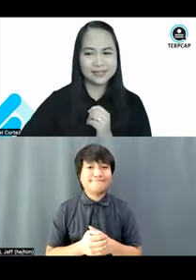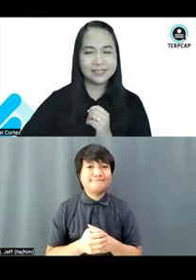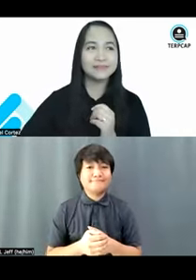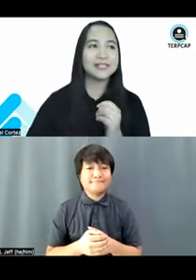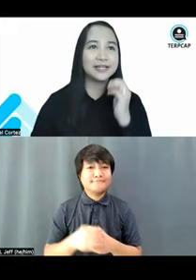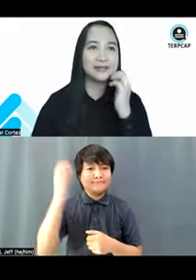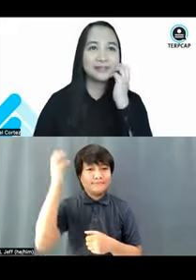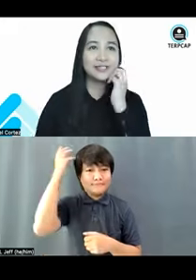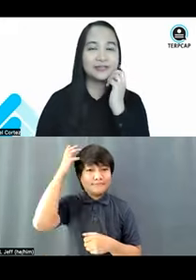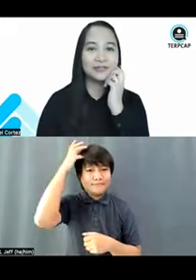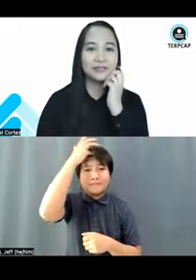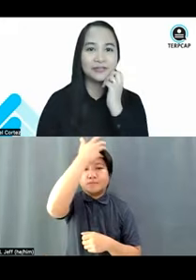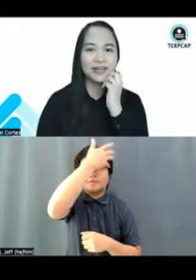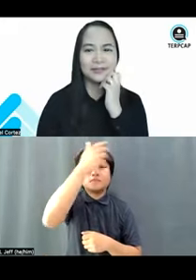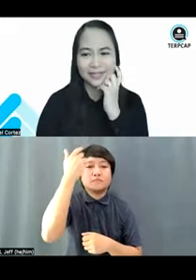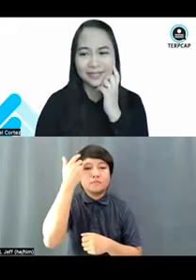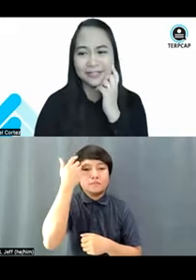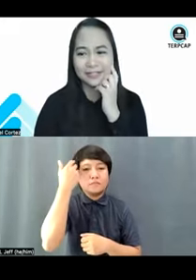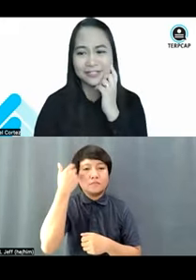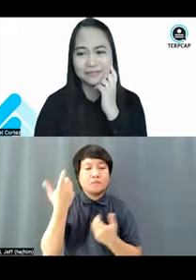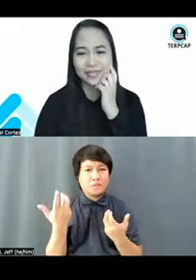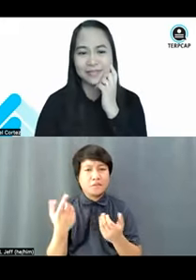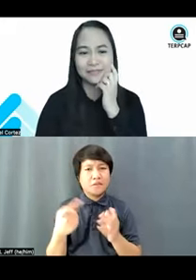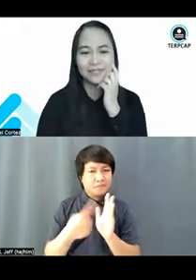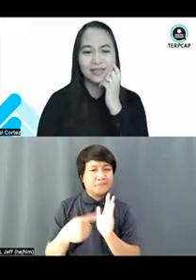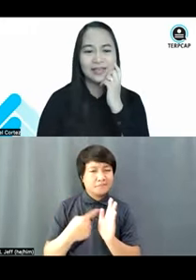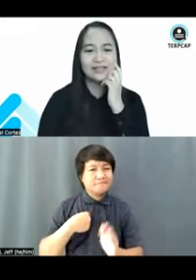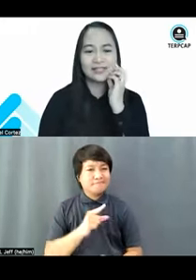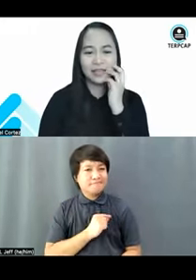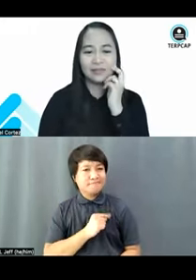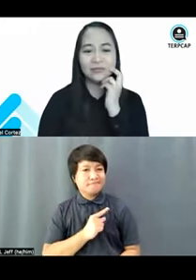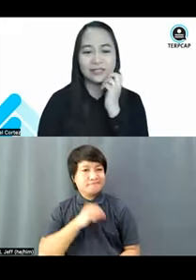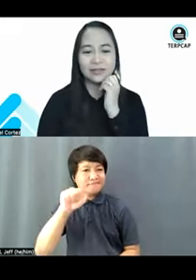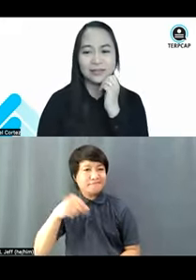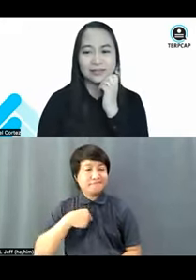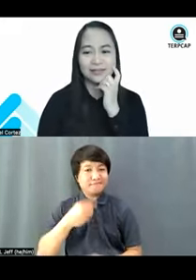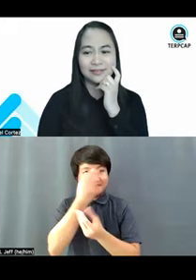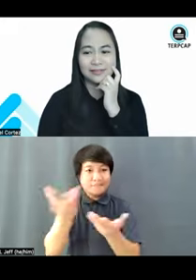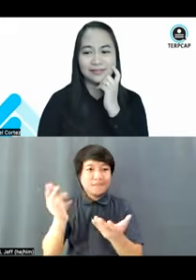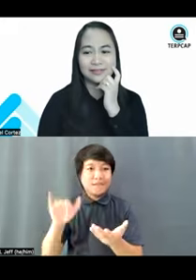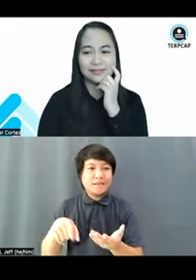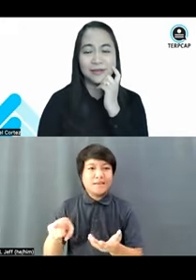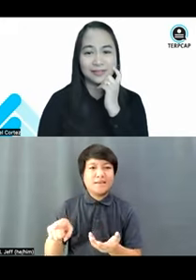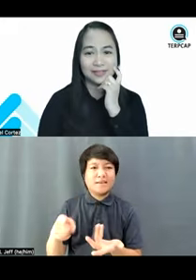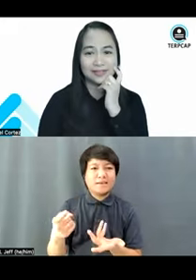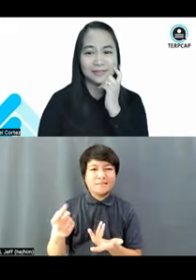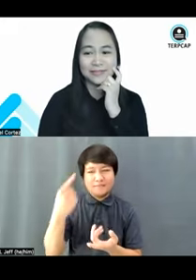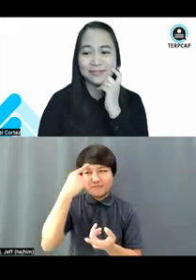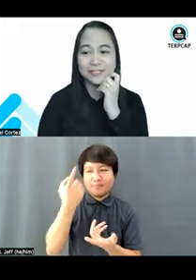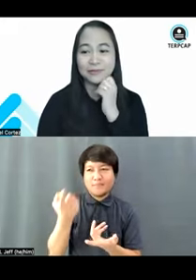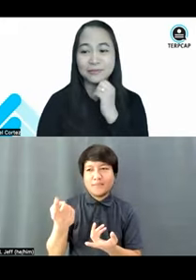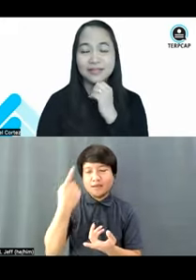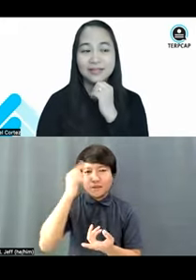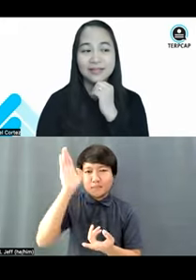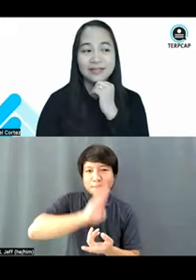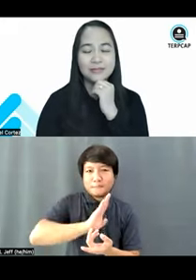Yes. Sometimes, you know, you know, I can be guilty here. Sometimes, insane, lunatic, mental, and psychotic. Sometimes,